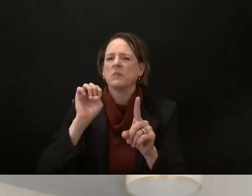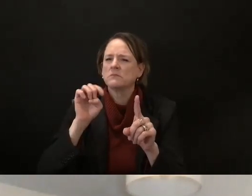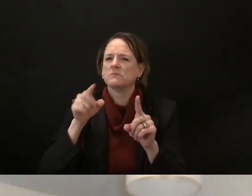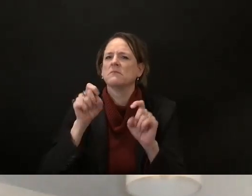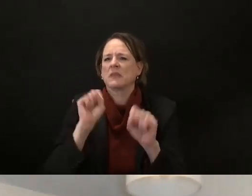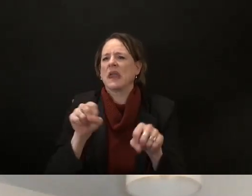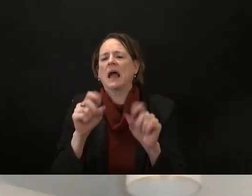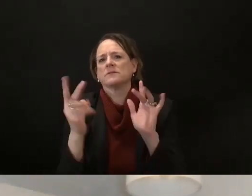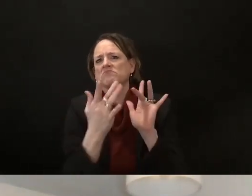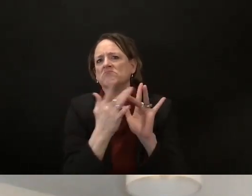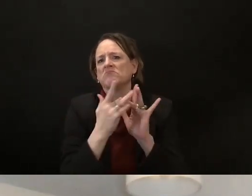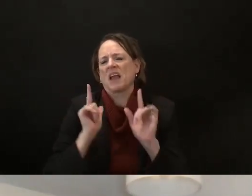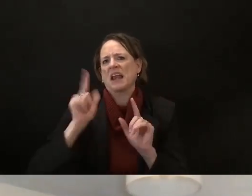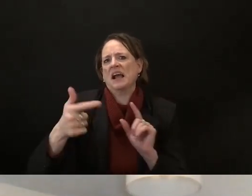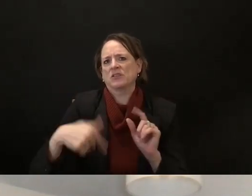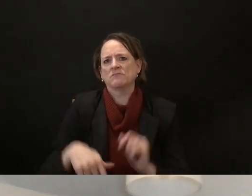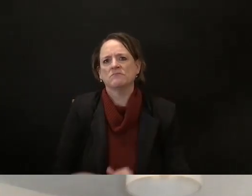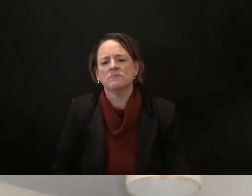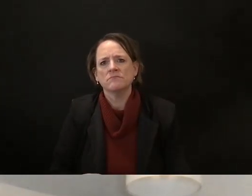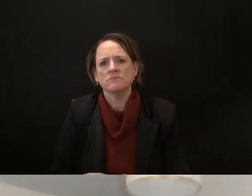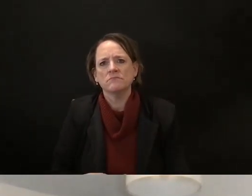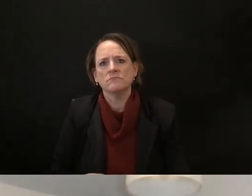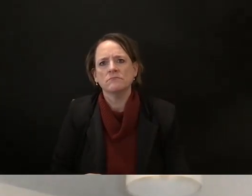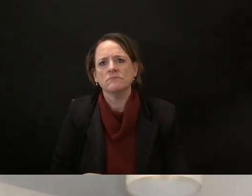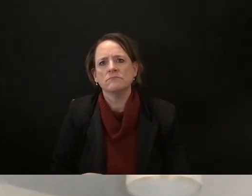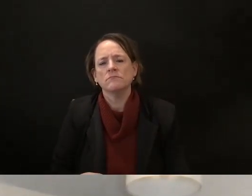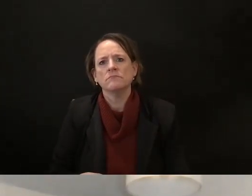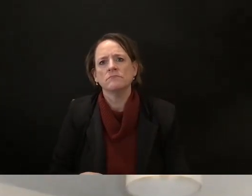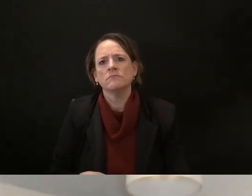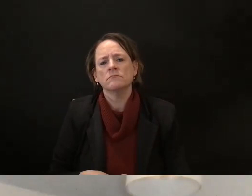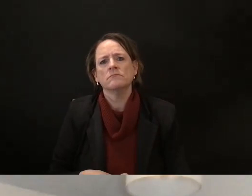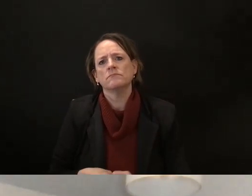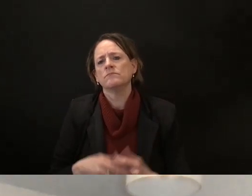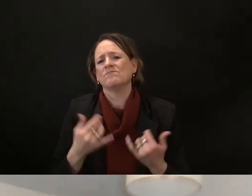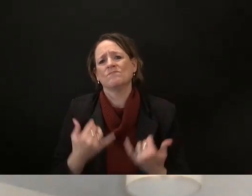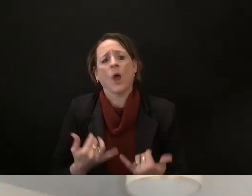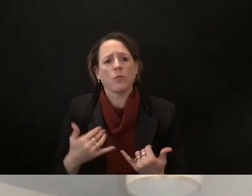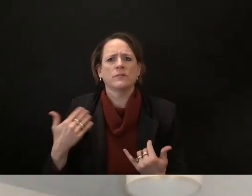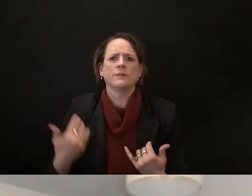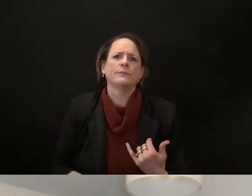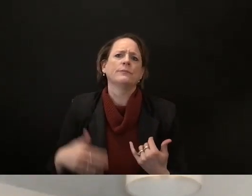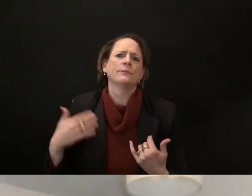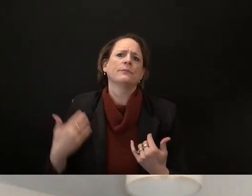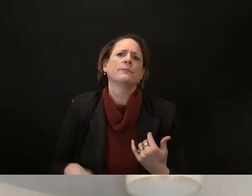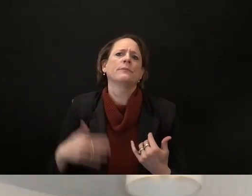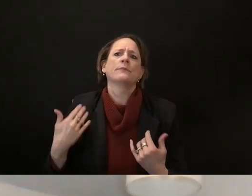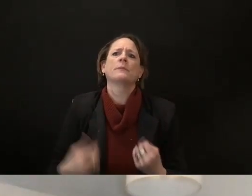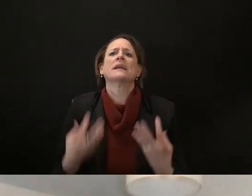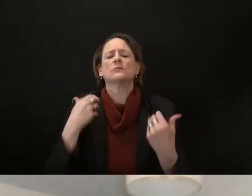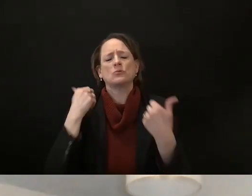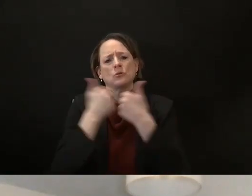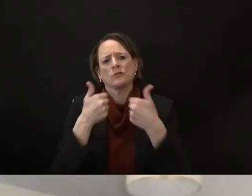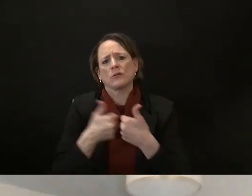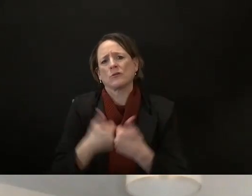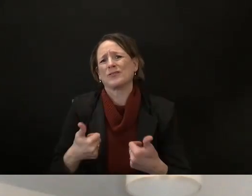it's a really challenging time for a multitude of reasons for everyone and that does not exclude legislators and it gets even more